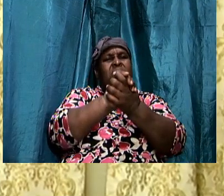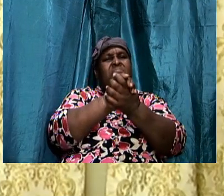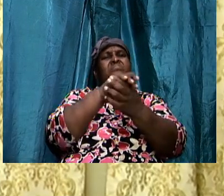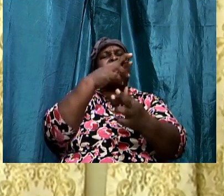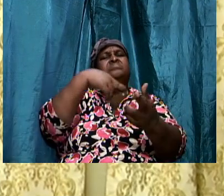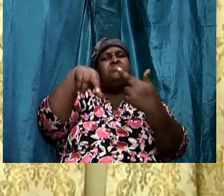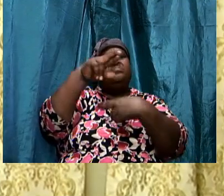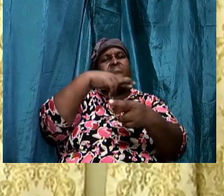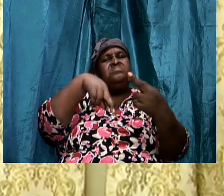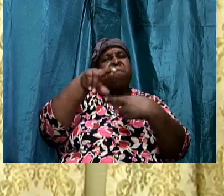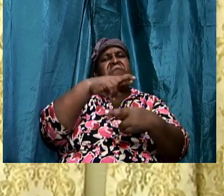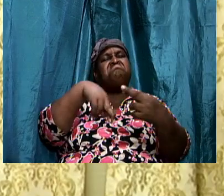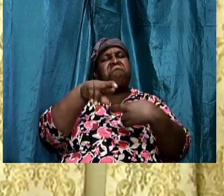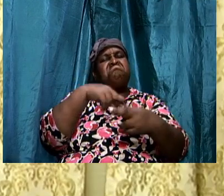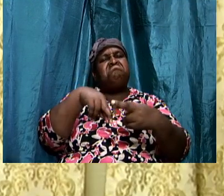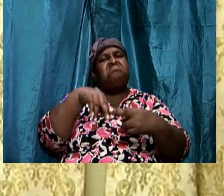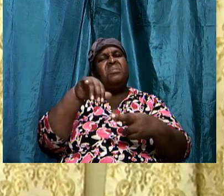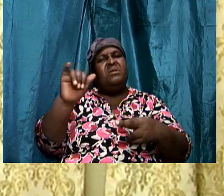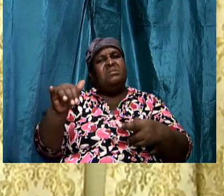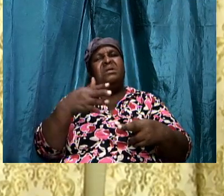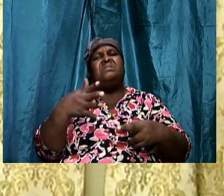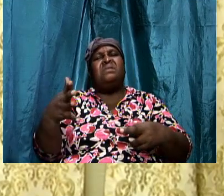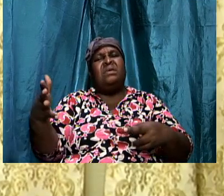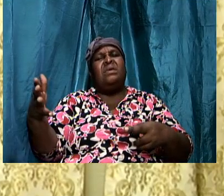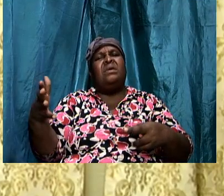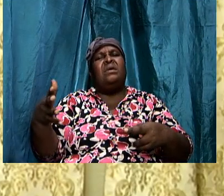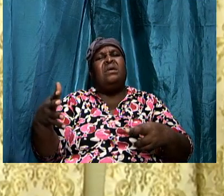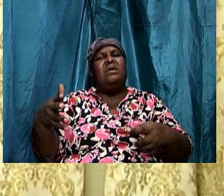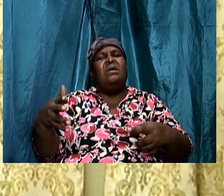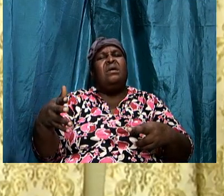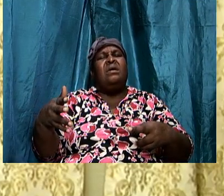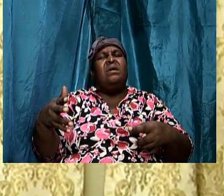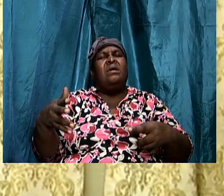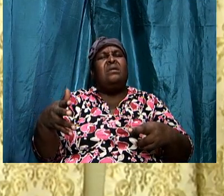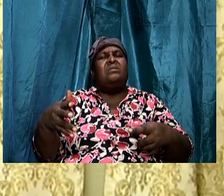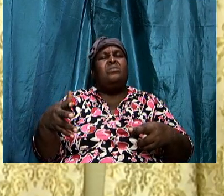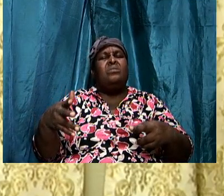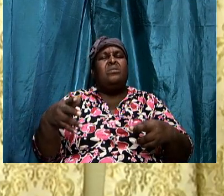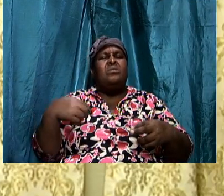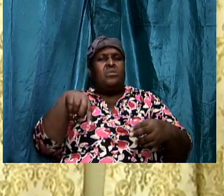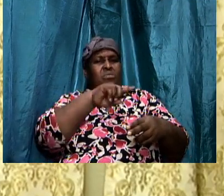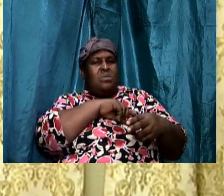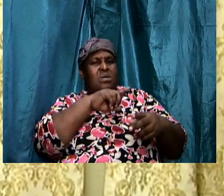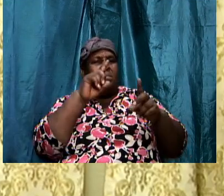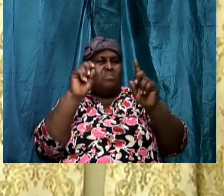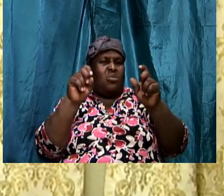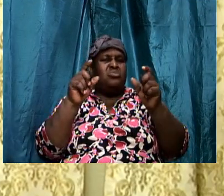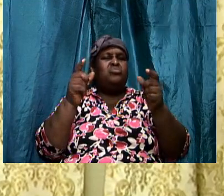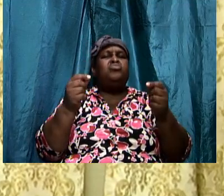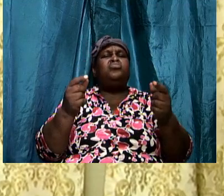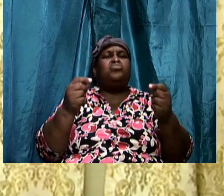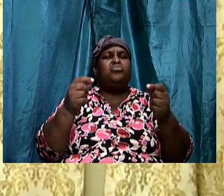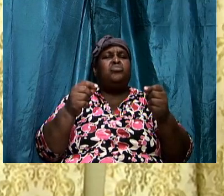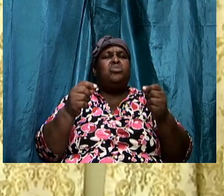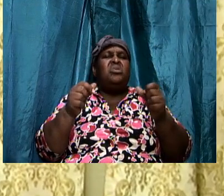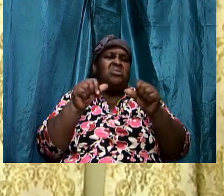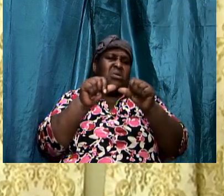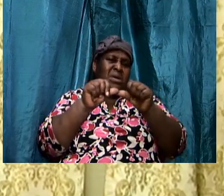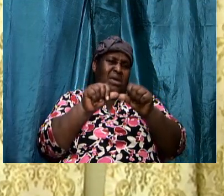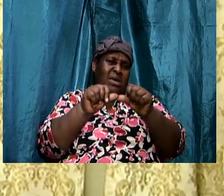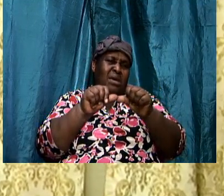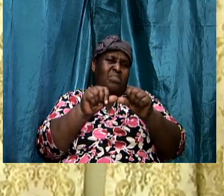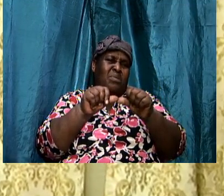extent that things that we should do. To maintain a certain level of respect for each other.